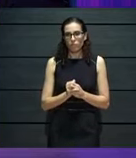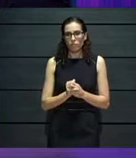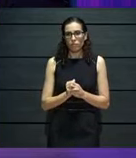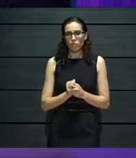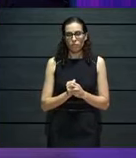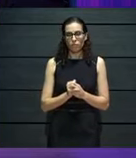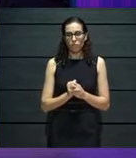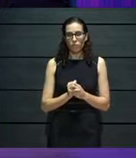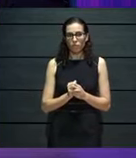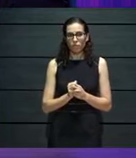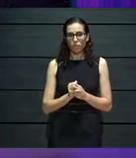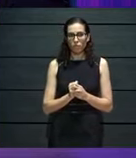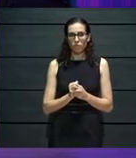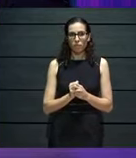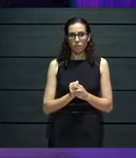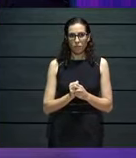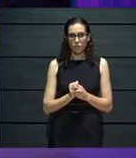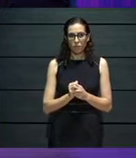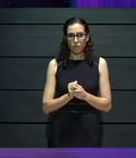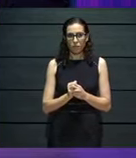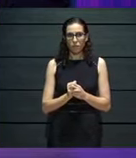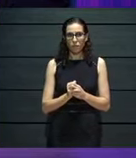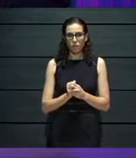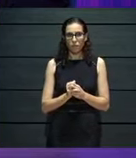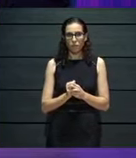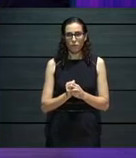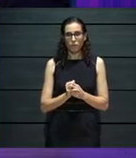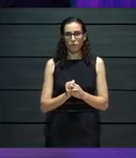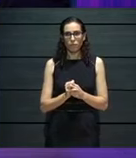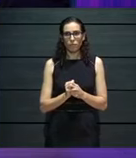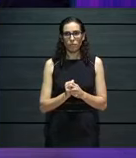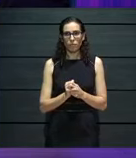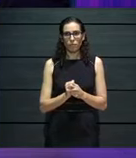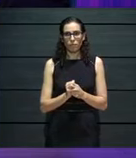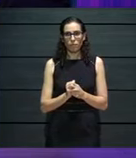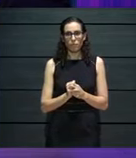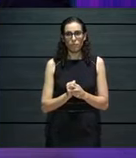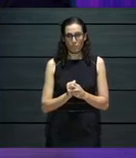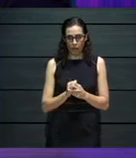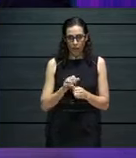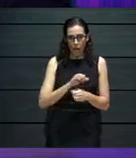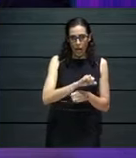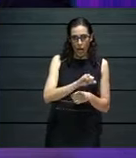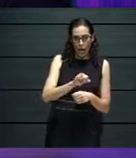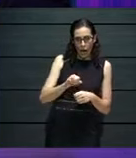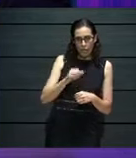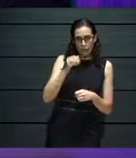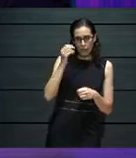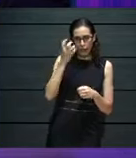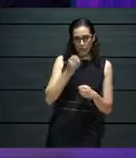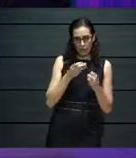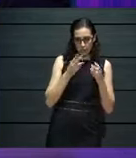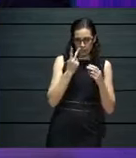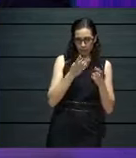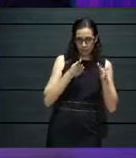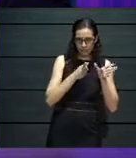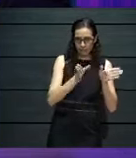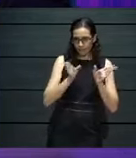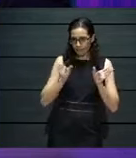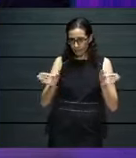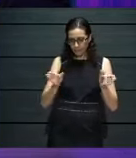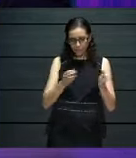at the very end becoming, so tapping into two things. So, what I believe, what we call the creative entrepreneur, tapping into